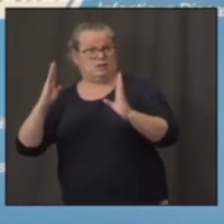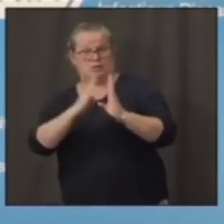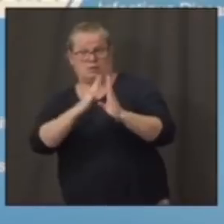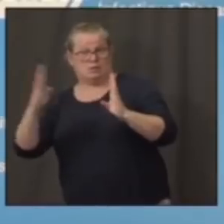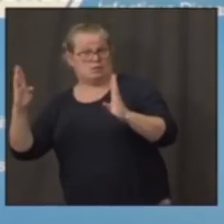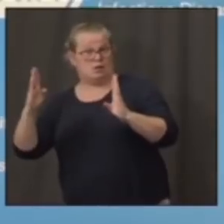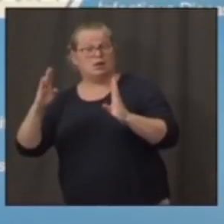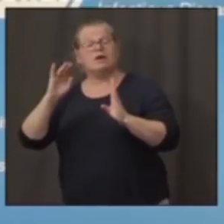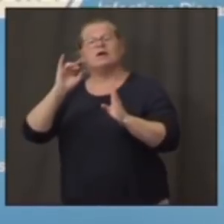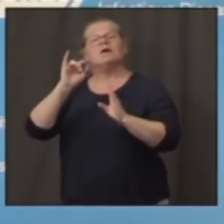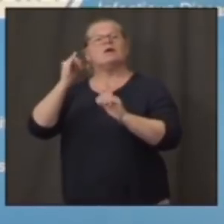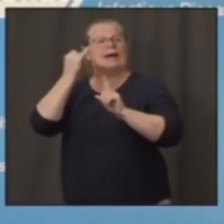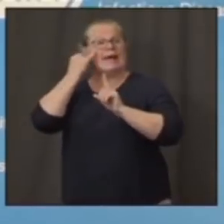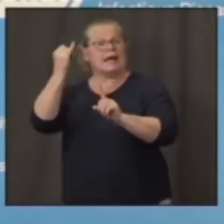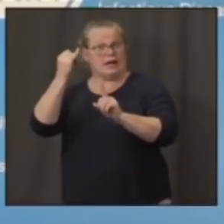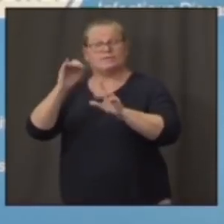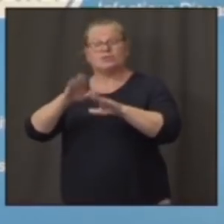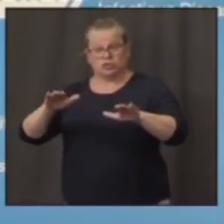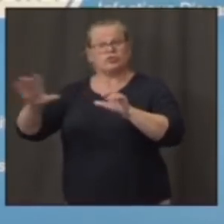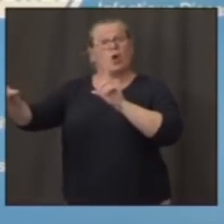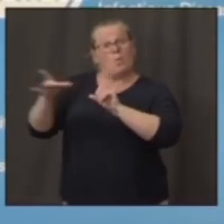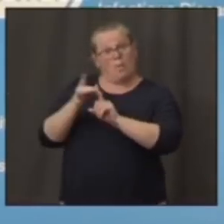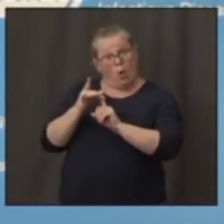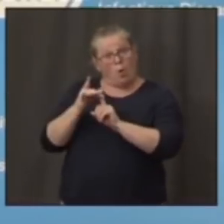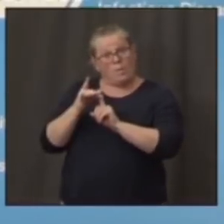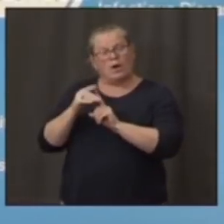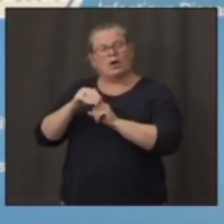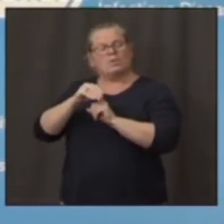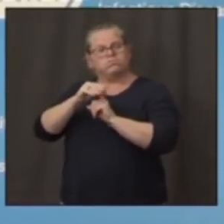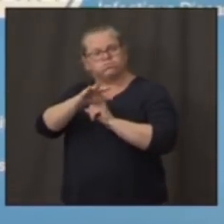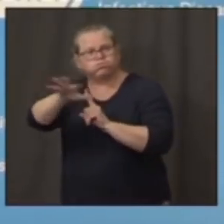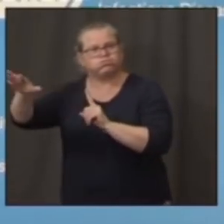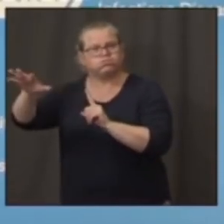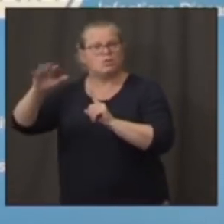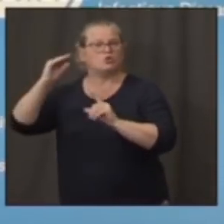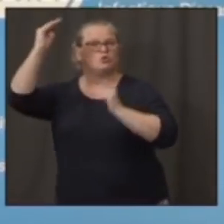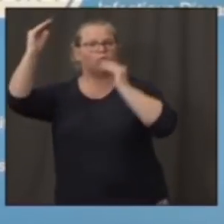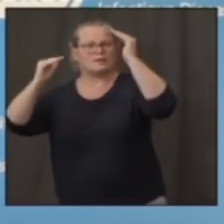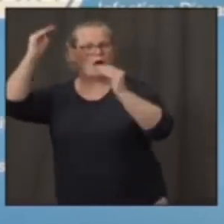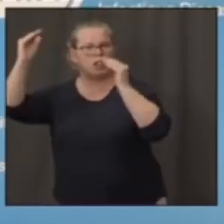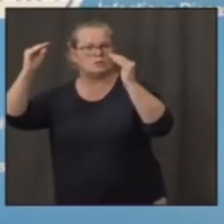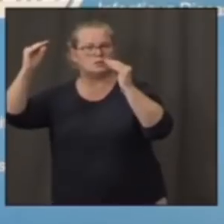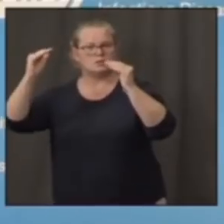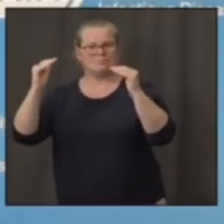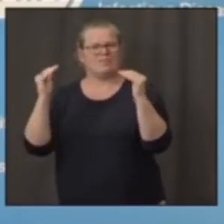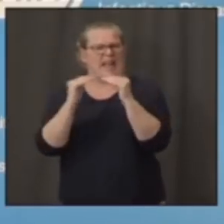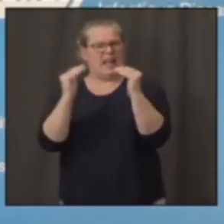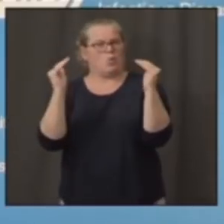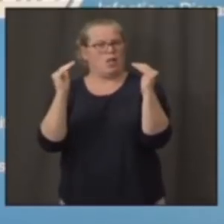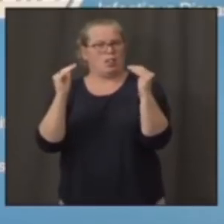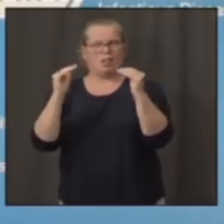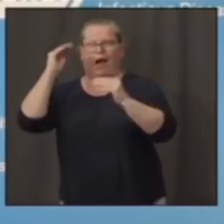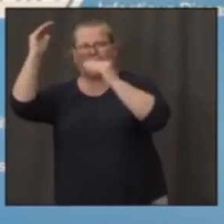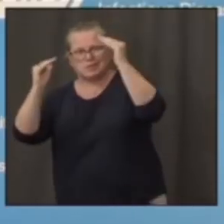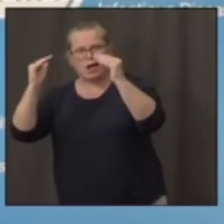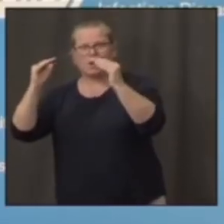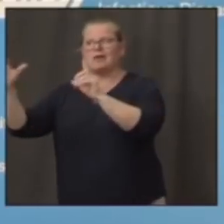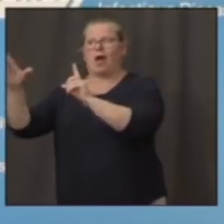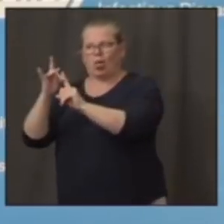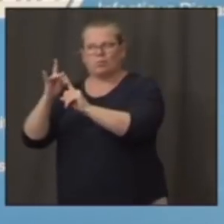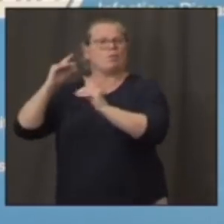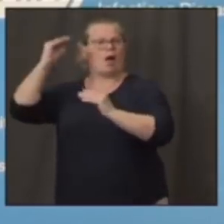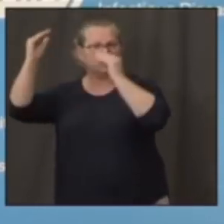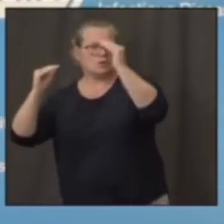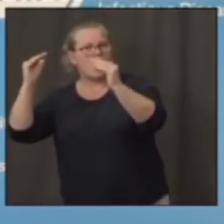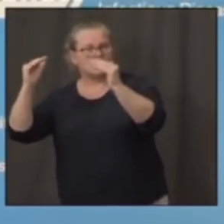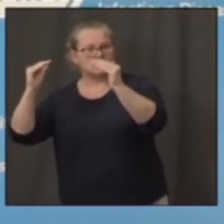they're infected, can transmit infection to adults as well as adults can transmit to adults.